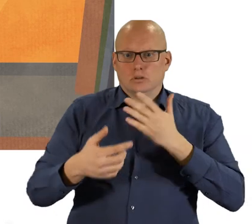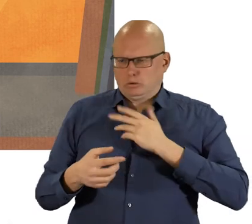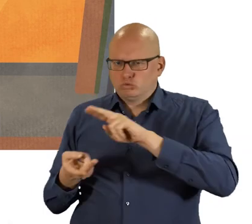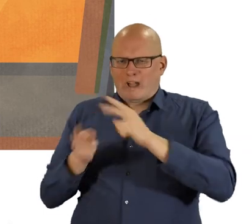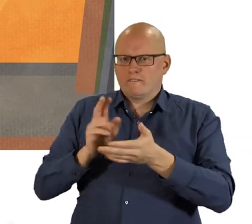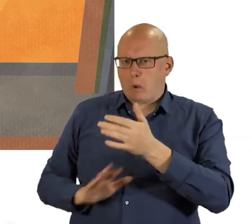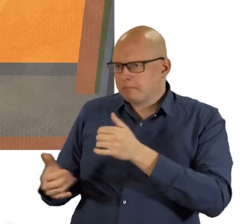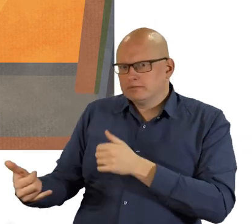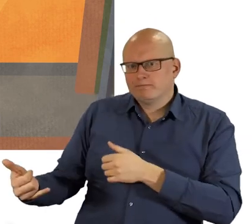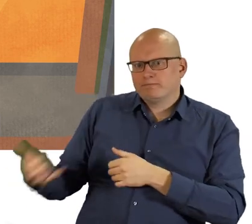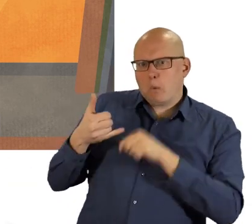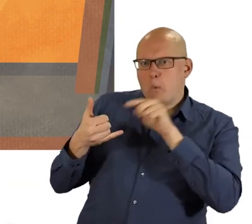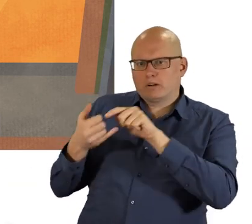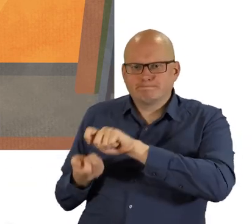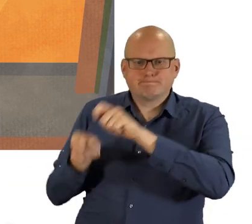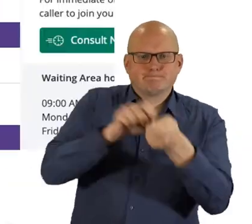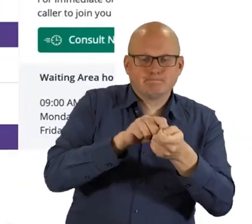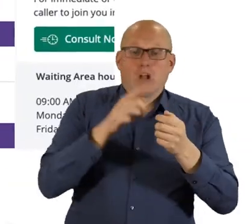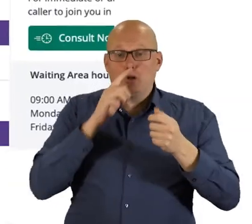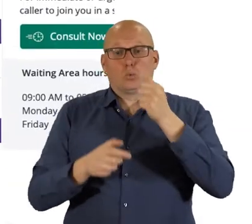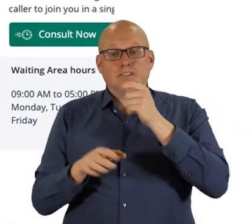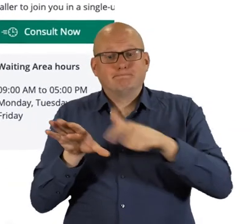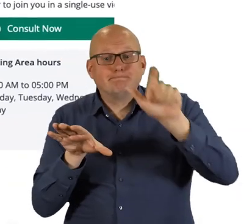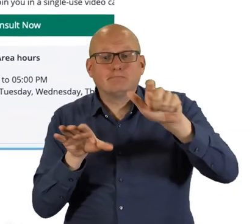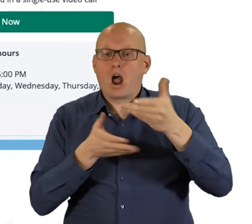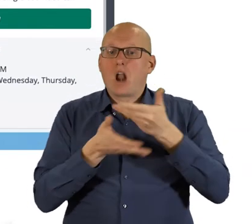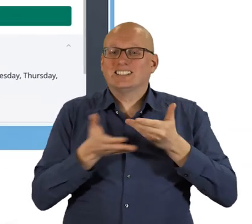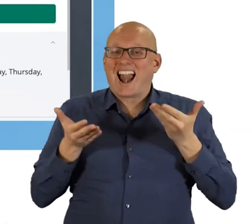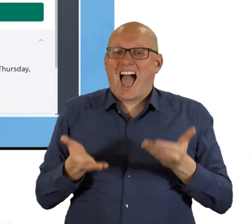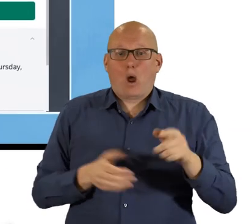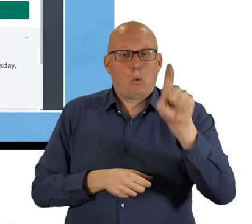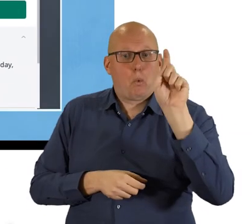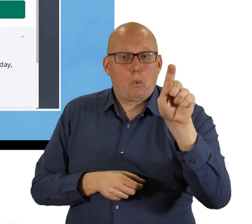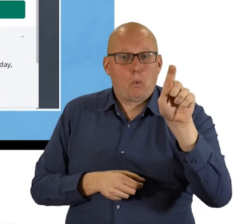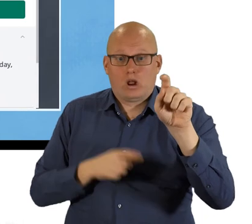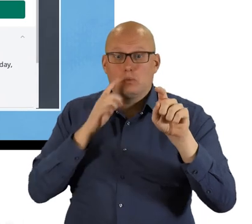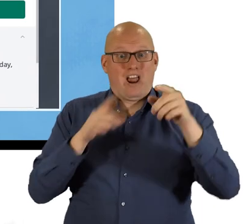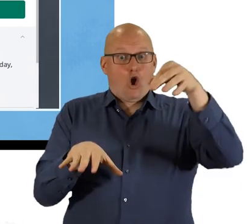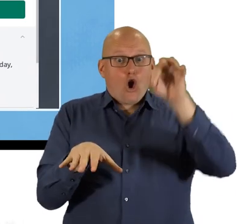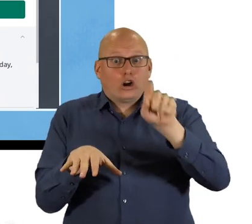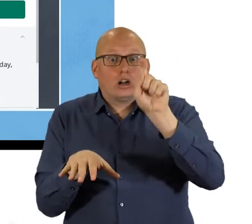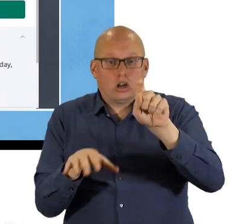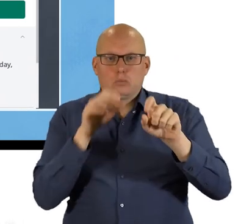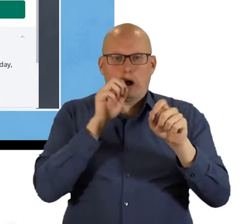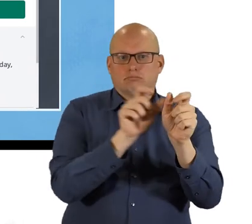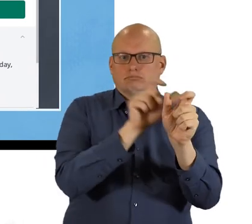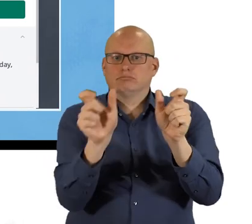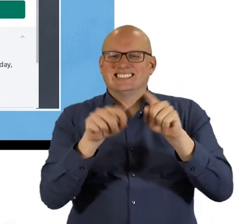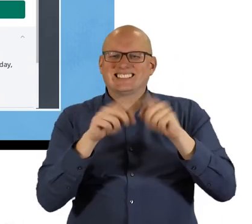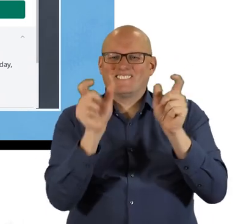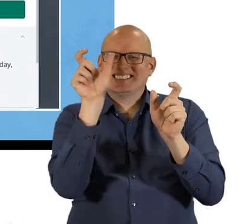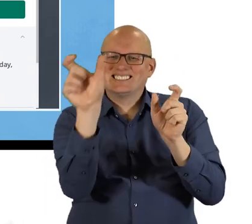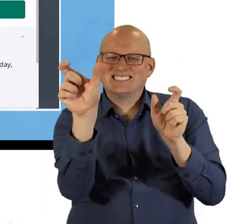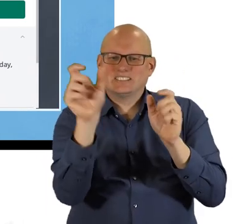moving up from a telephone consultation, you can use the Consult Now feature. If Consult Now